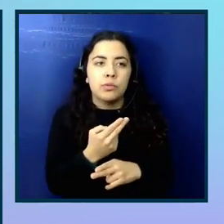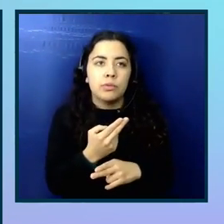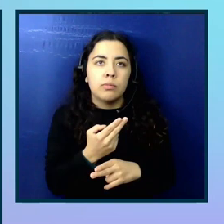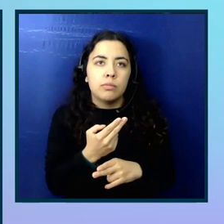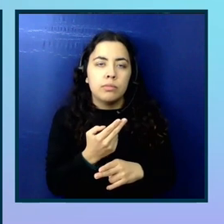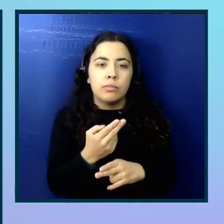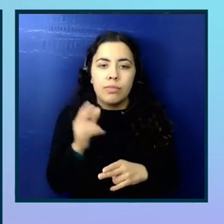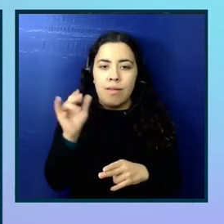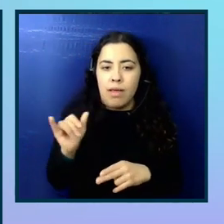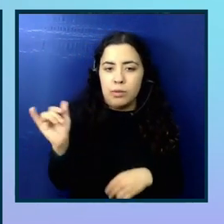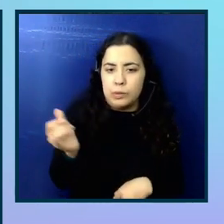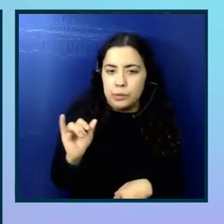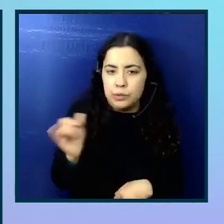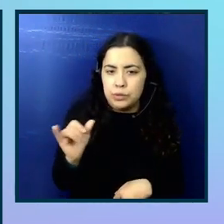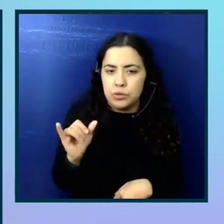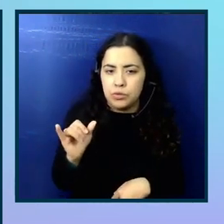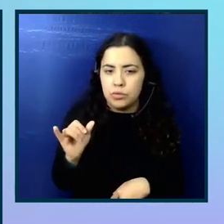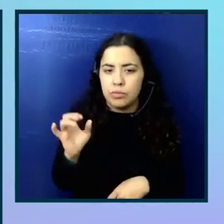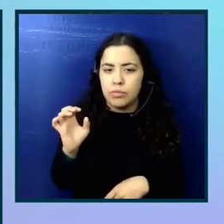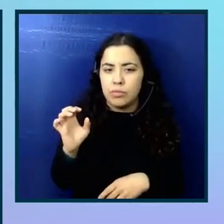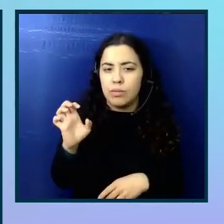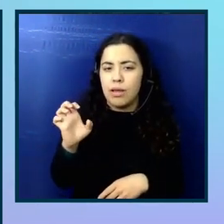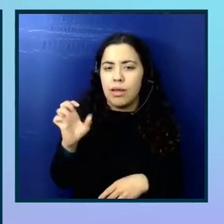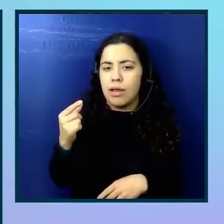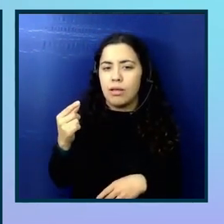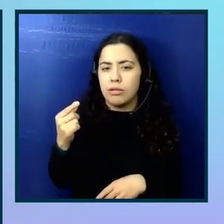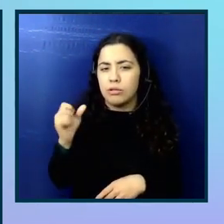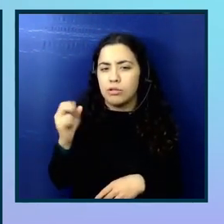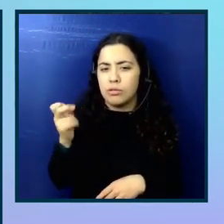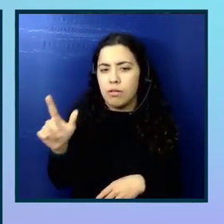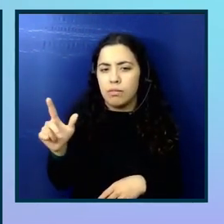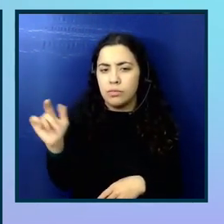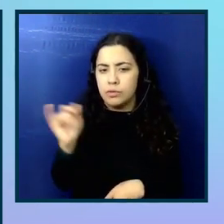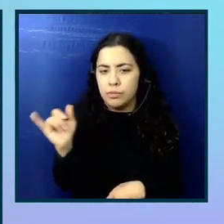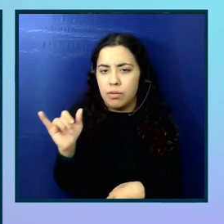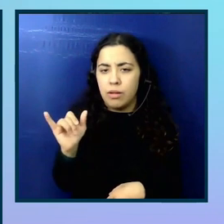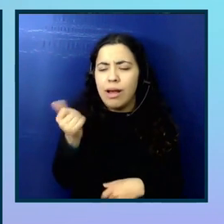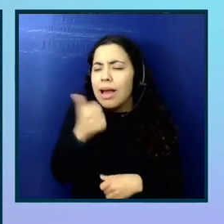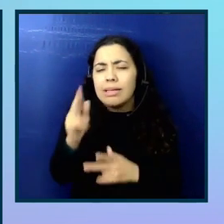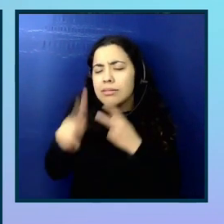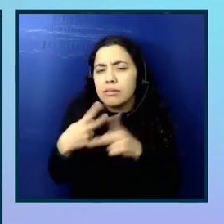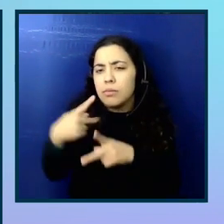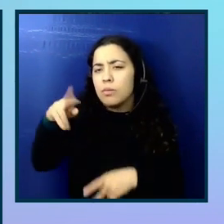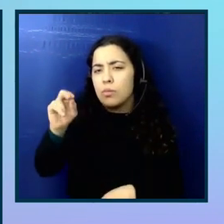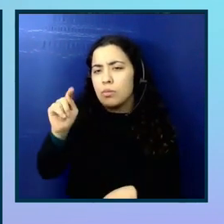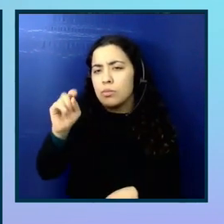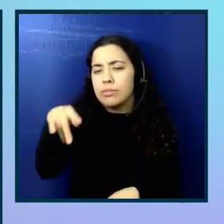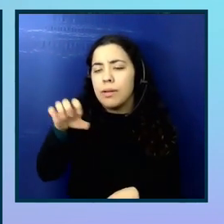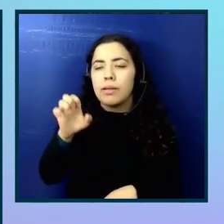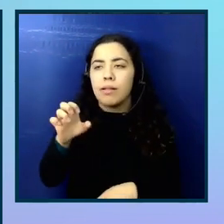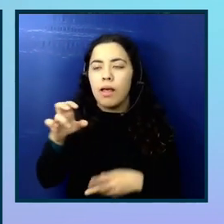So you can, I think you can do that with any prototypes. But I would say it can be more of a co design session rather than a